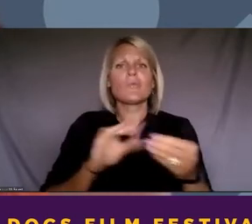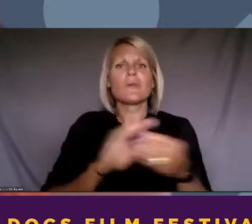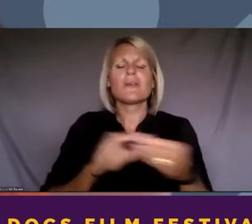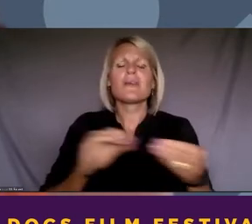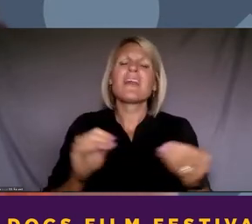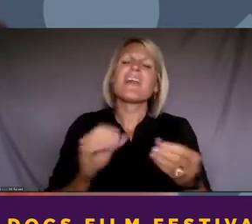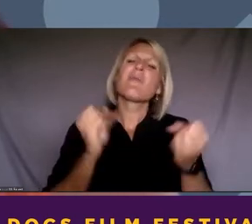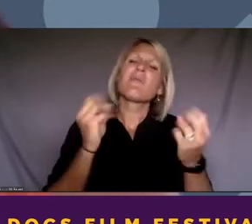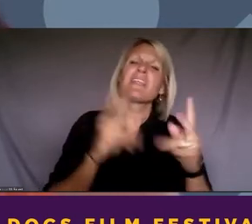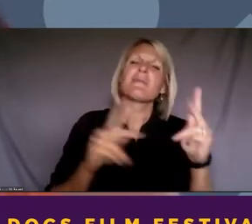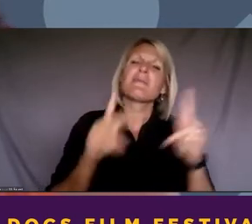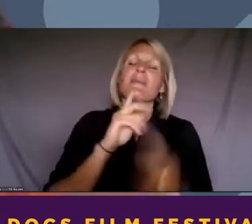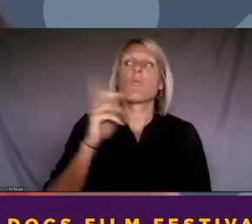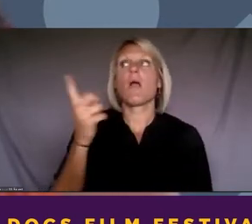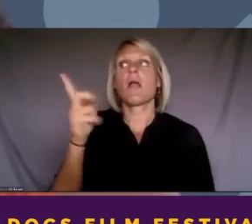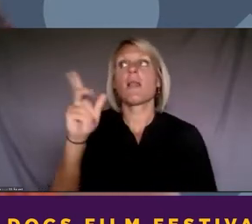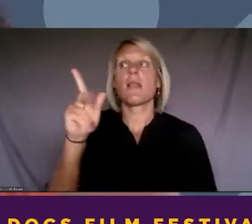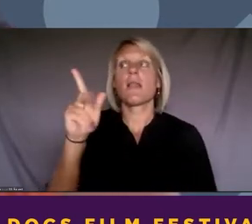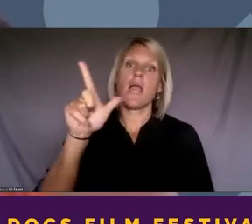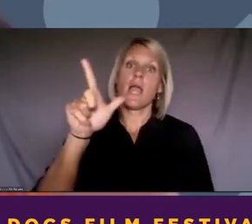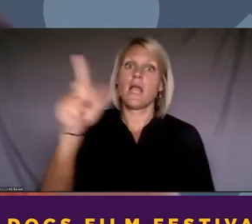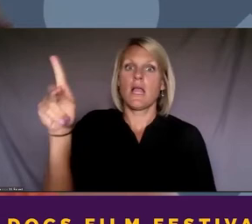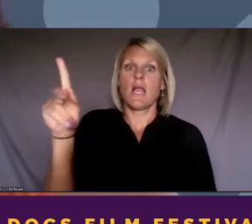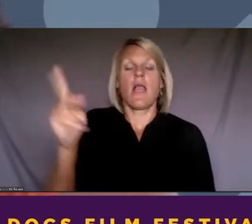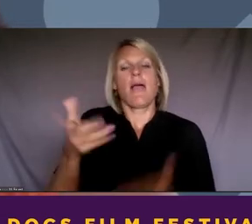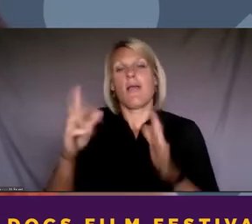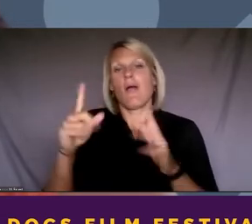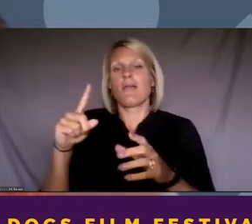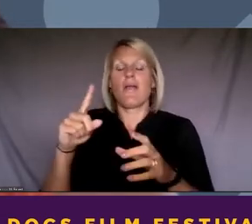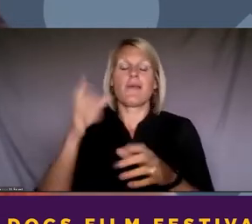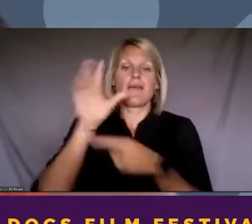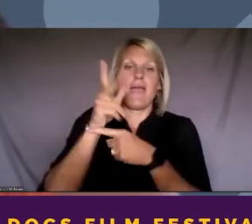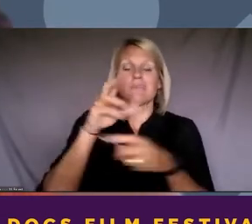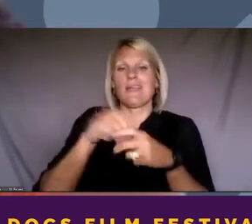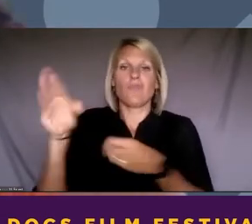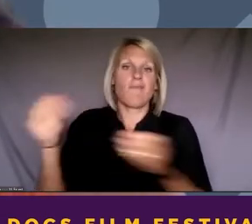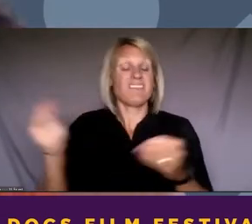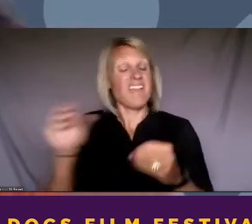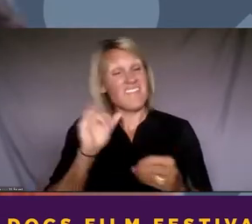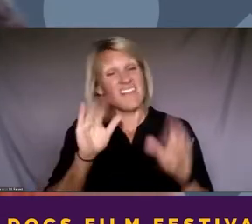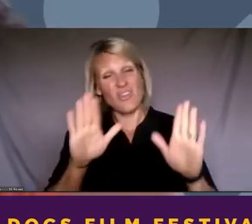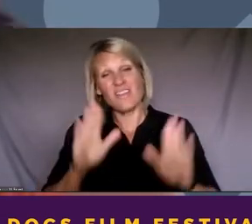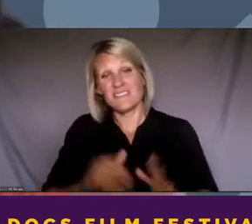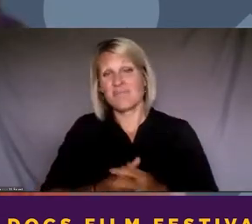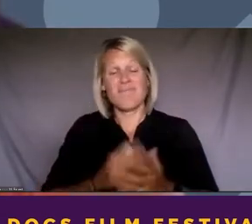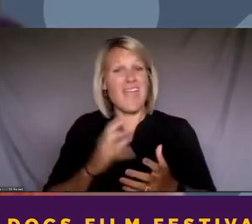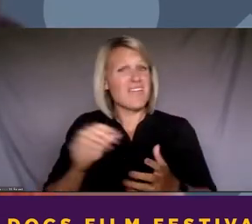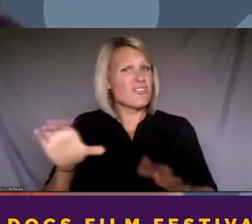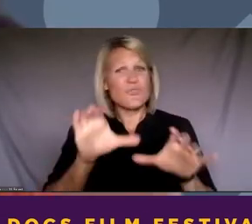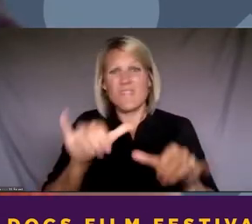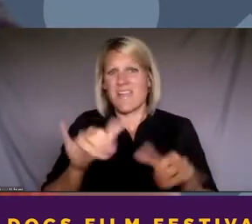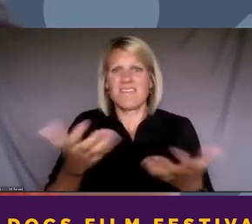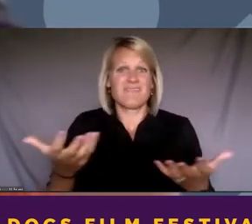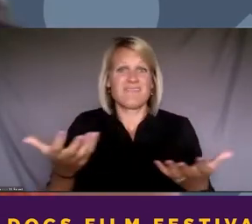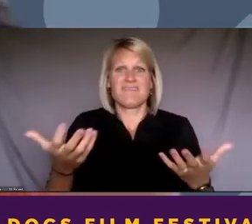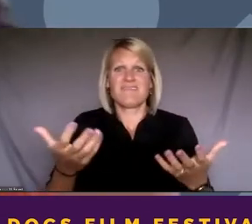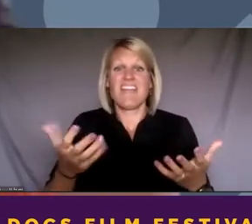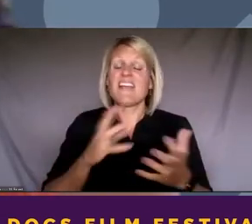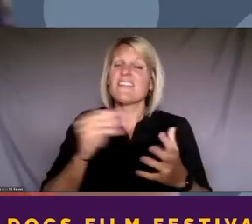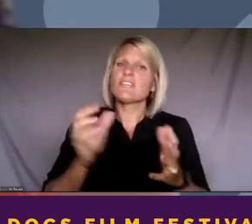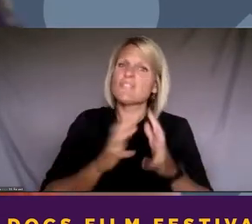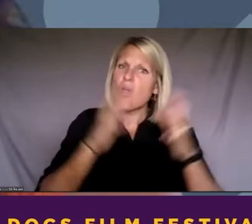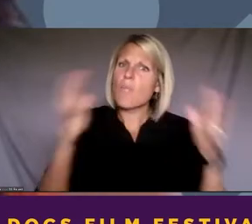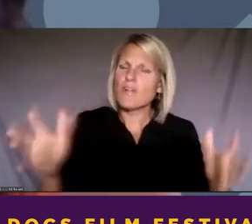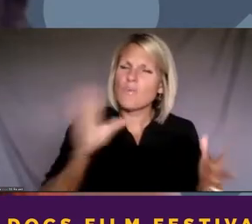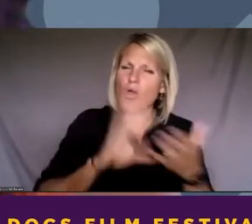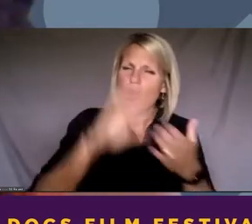allowed the cameras into his office, and that is amazing. And through that, you know, we've gotten all, there's so much, and we're going to learn more about that